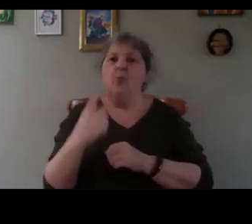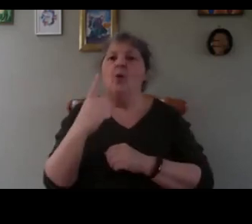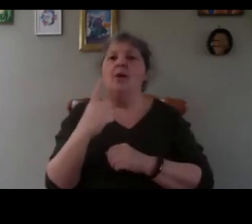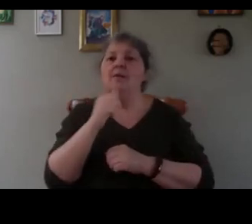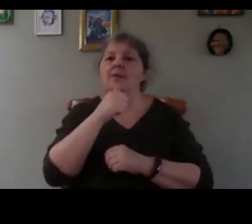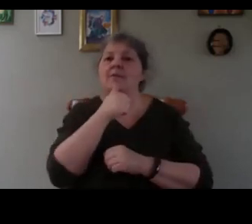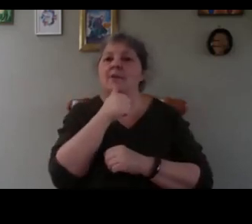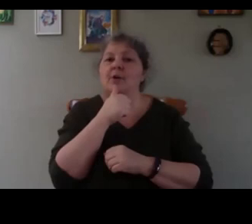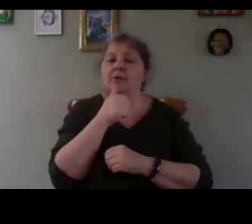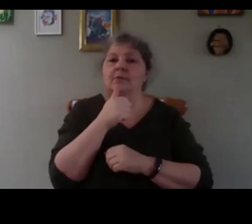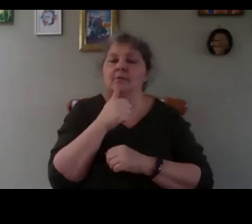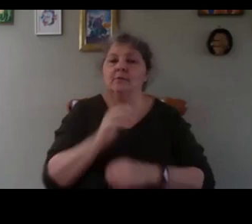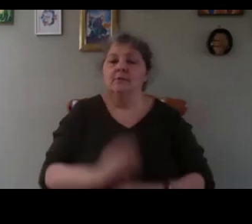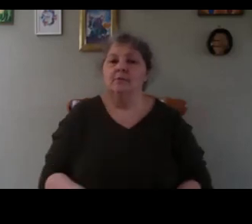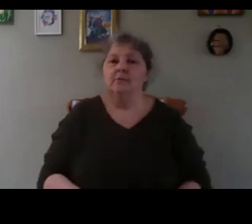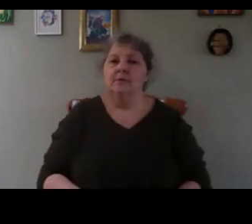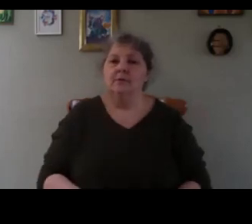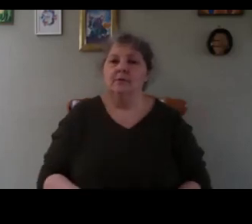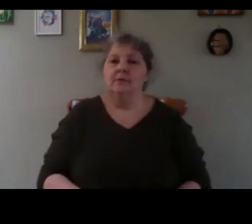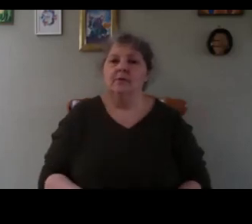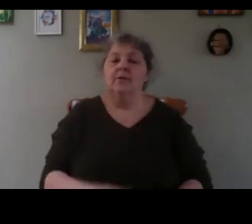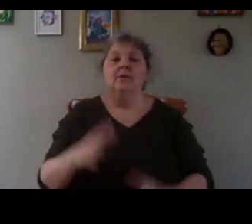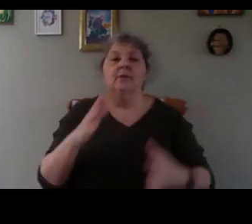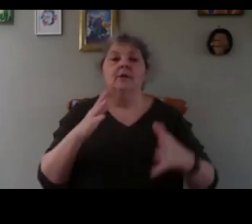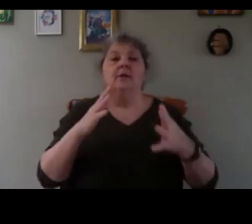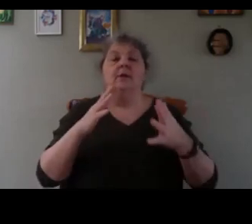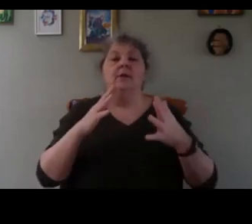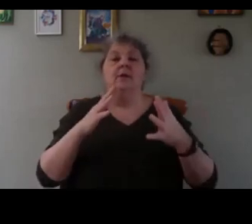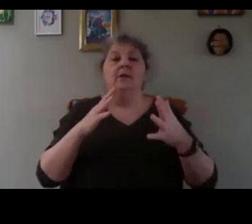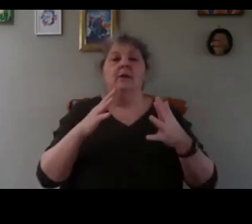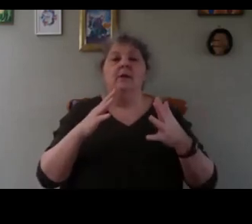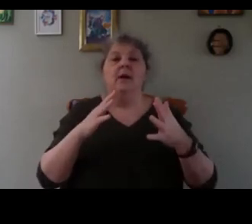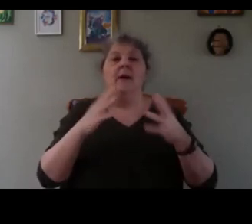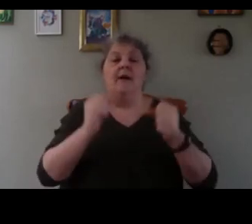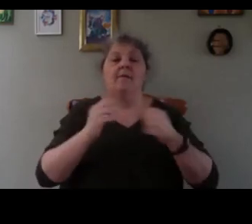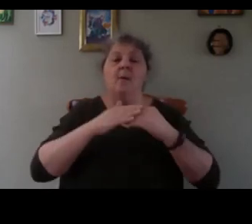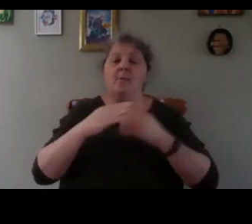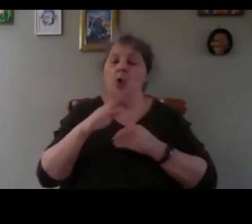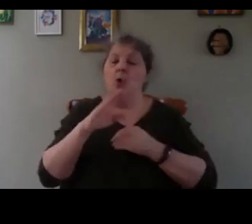to play with heat is to lay more cable on the left